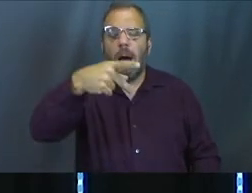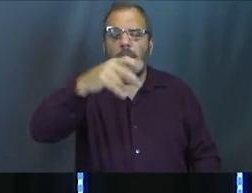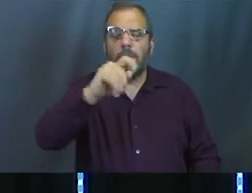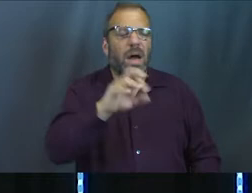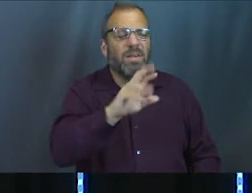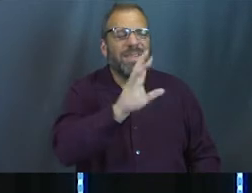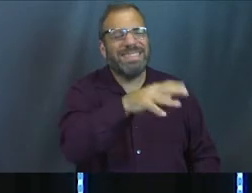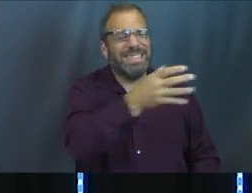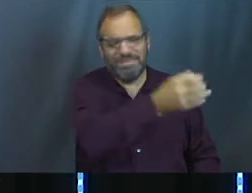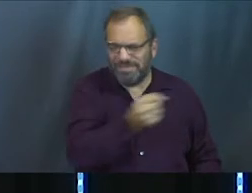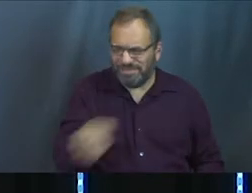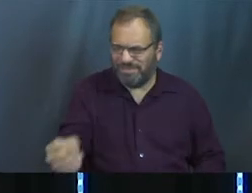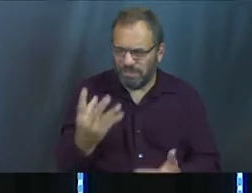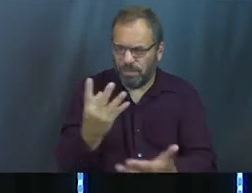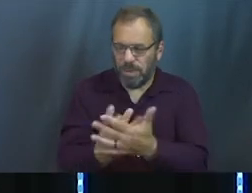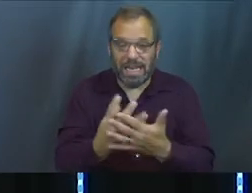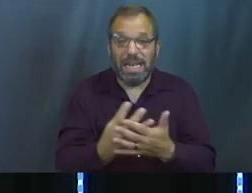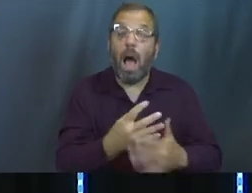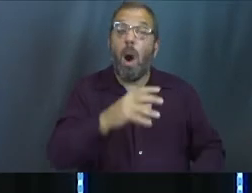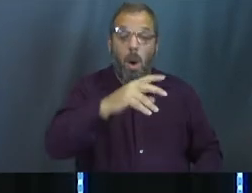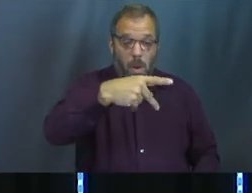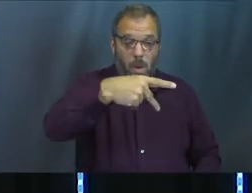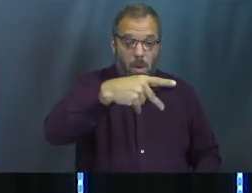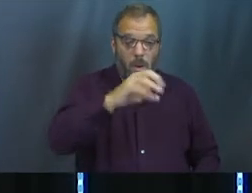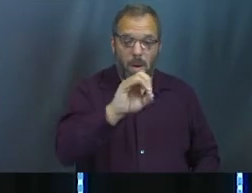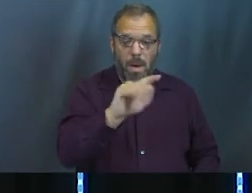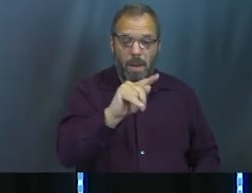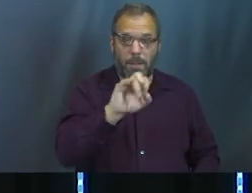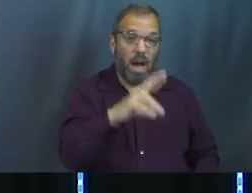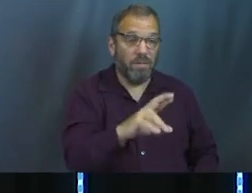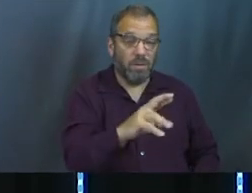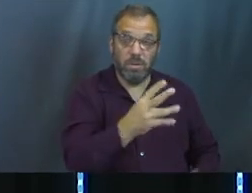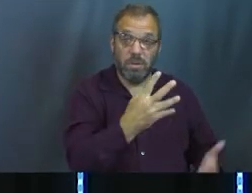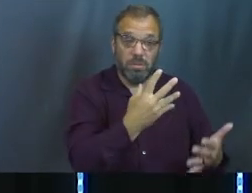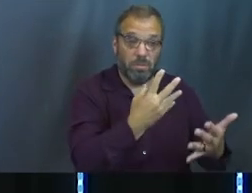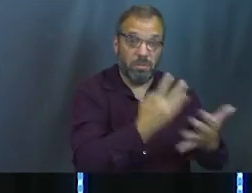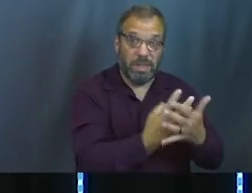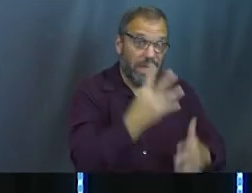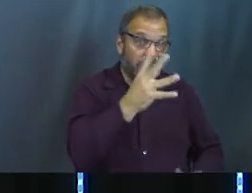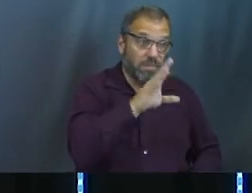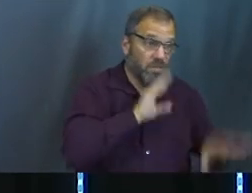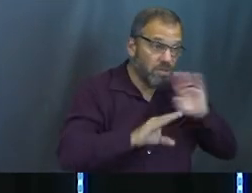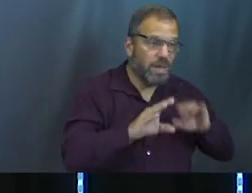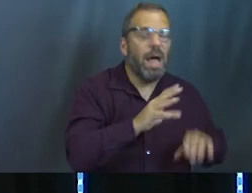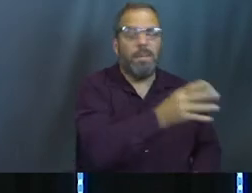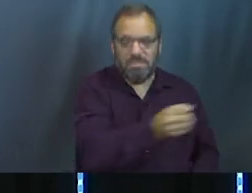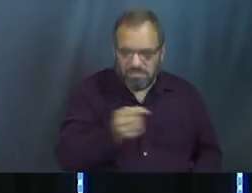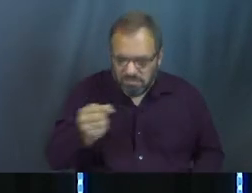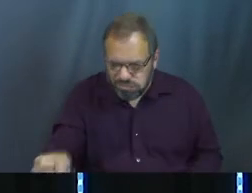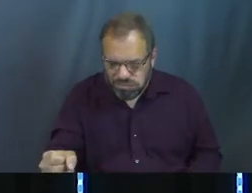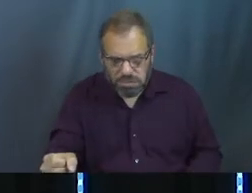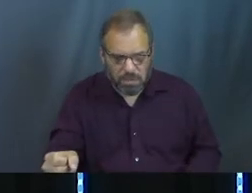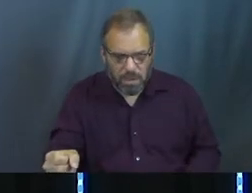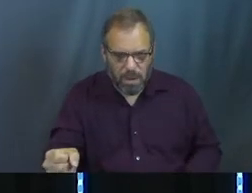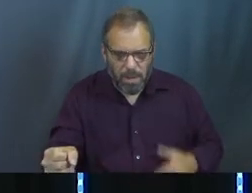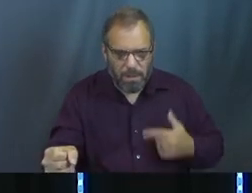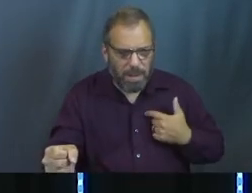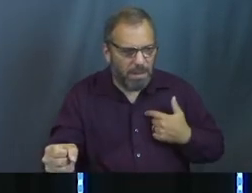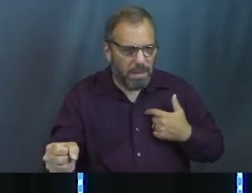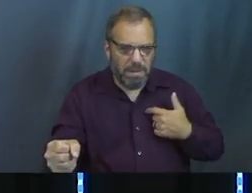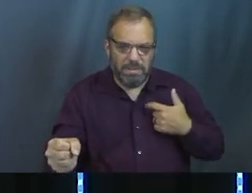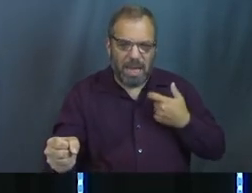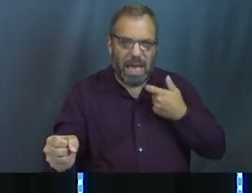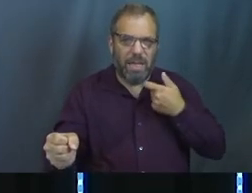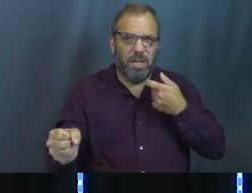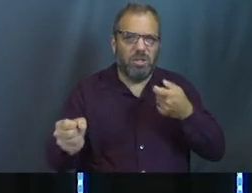let's put him in prison. And he's frustrated, but he's like, let's put him in prison. In fact, let's put him in something that I still have control over, or I can still kind of pull some strings